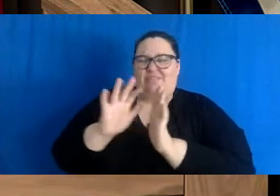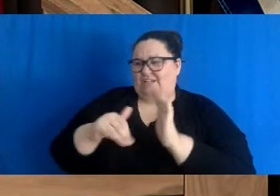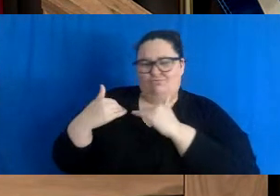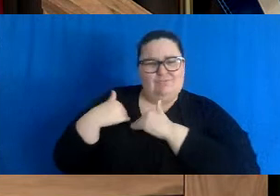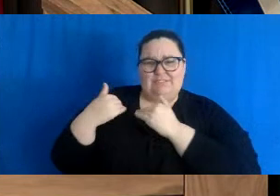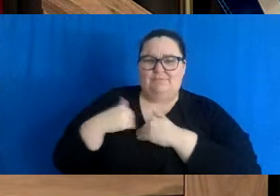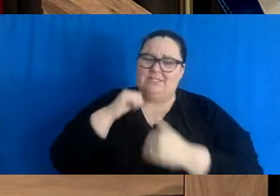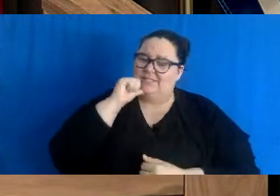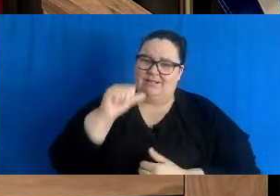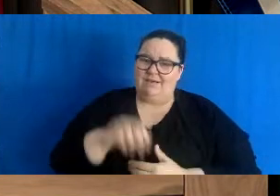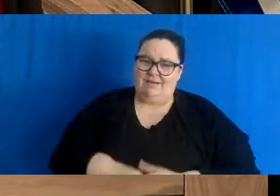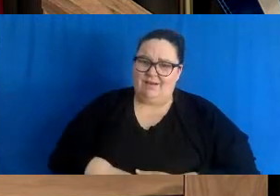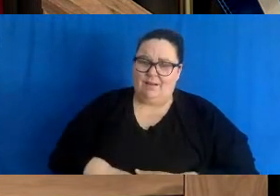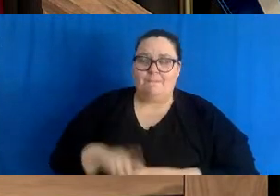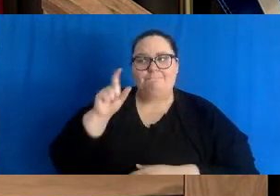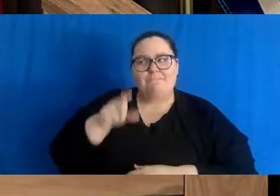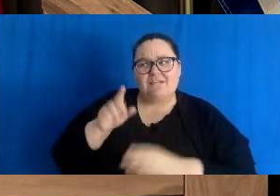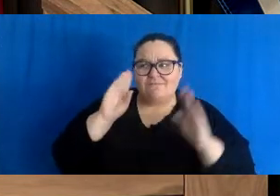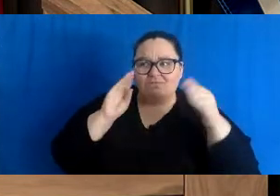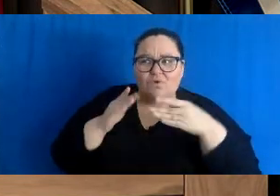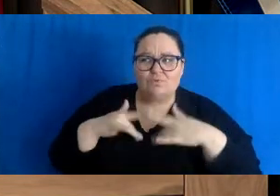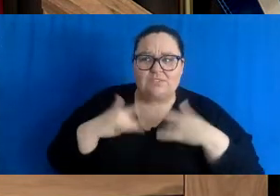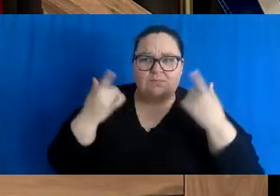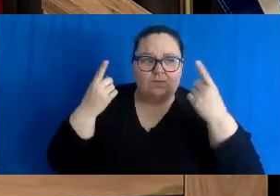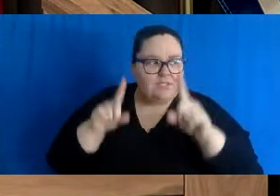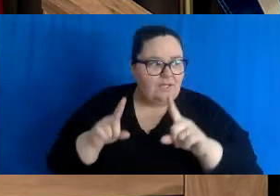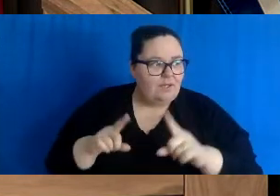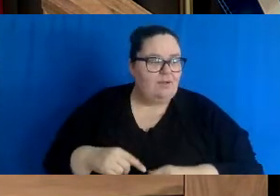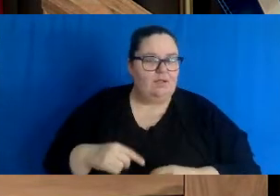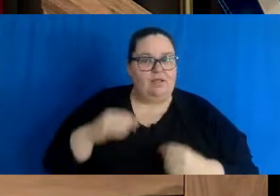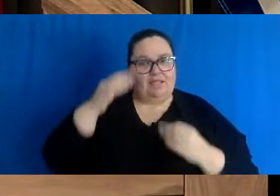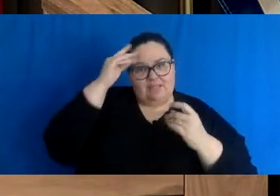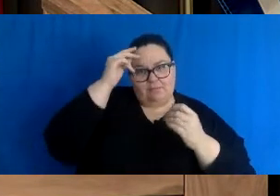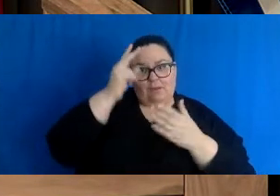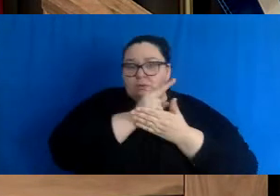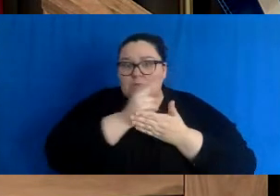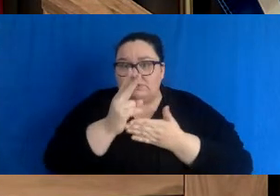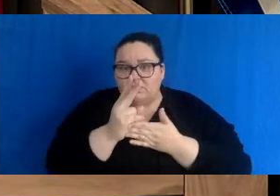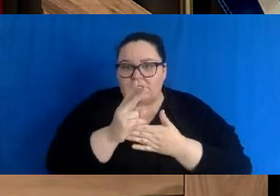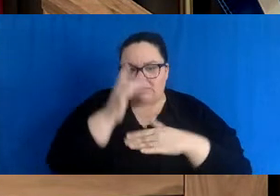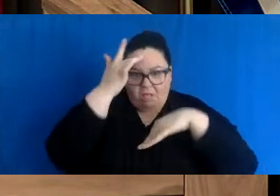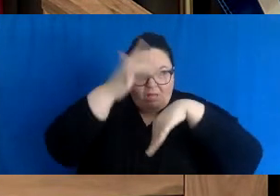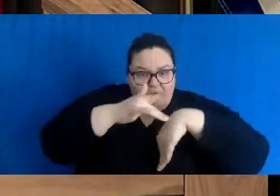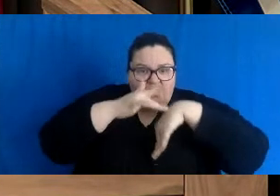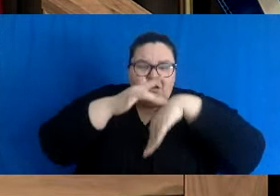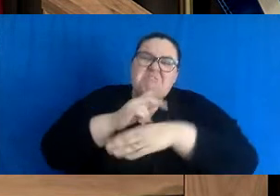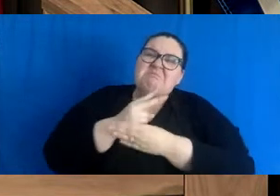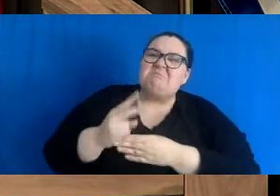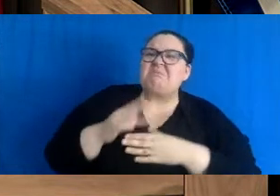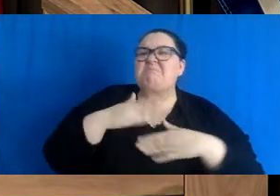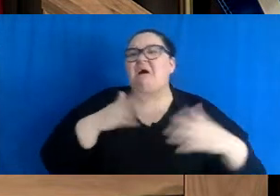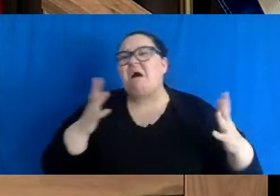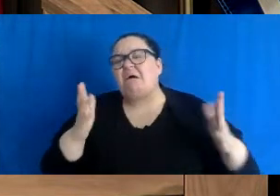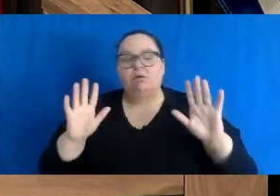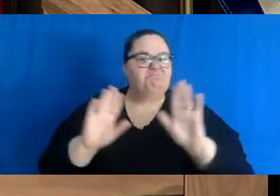So let's not focus anymore on the two weeks than what's necessary to be done. Let's be thankful